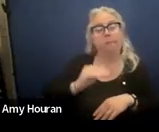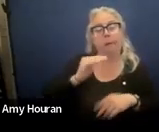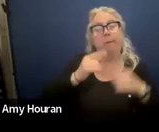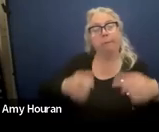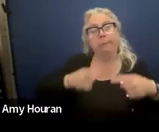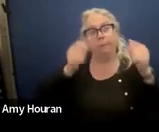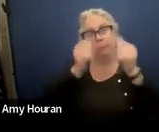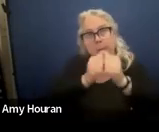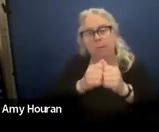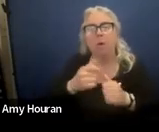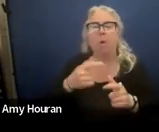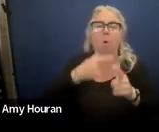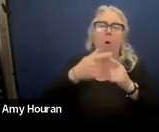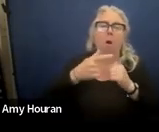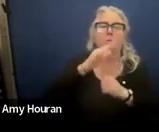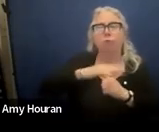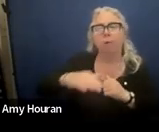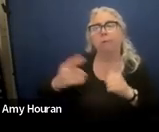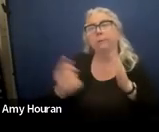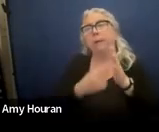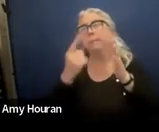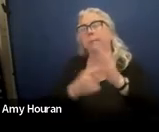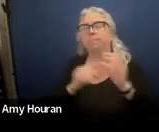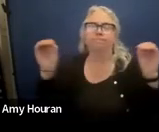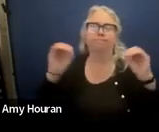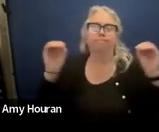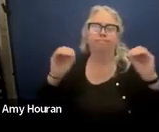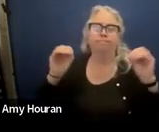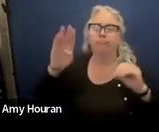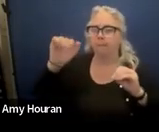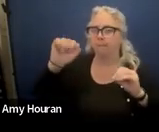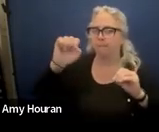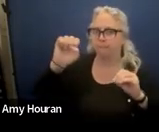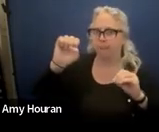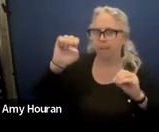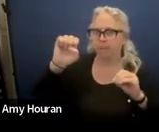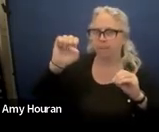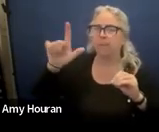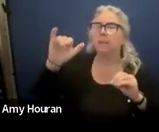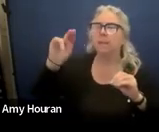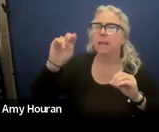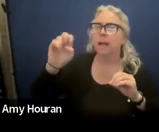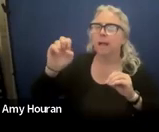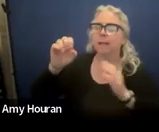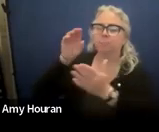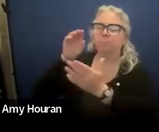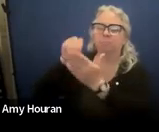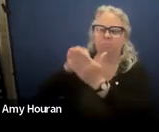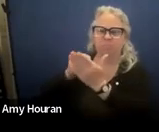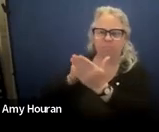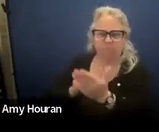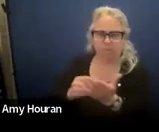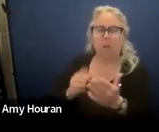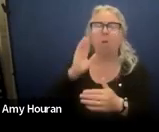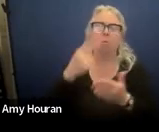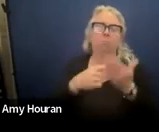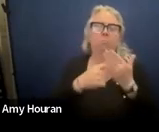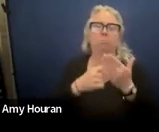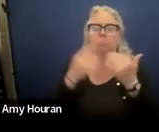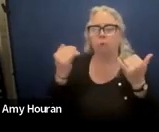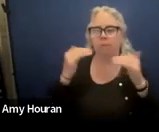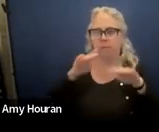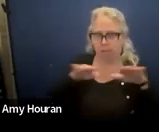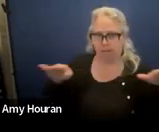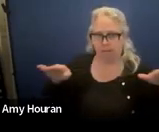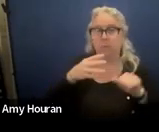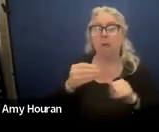um or they didn't have any baseline data at all so we'll go into present levels um and then some more alignment things